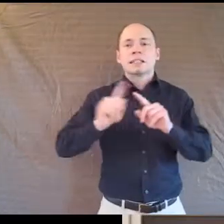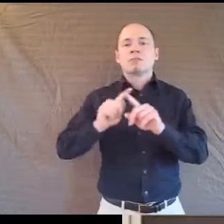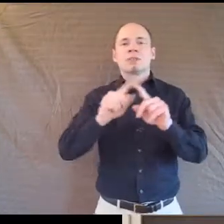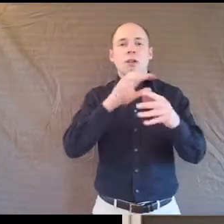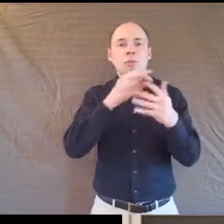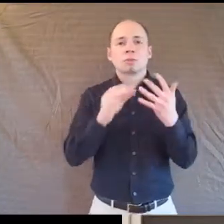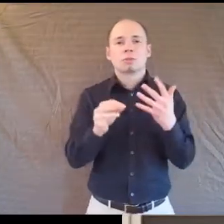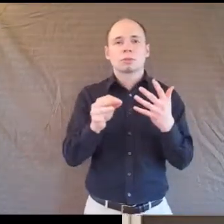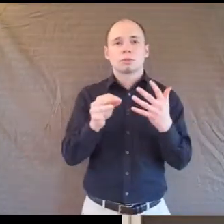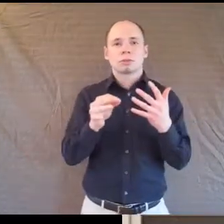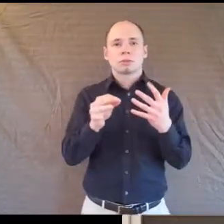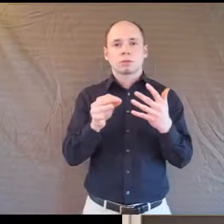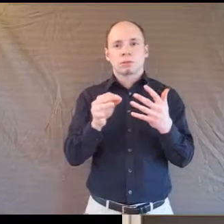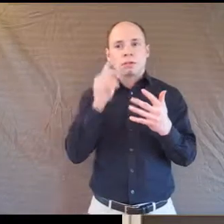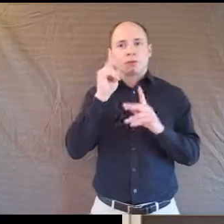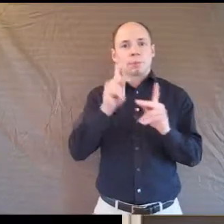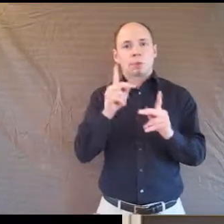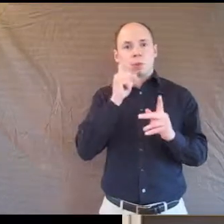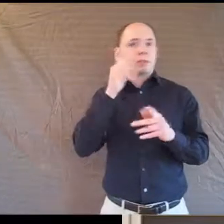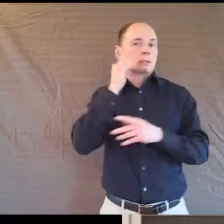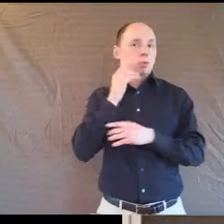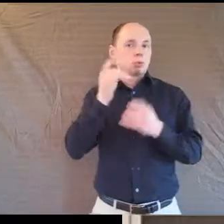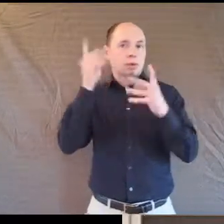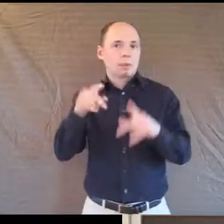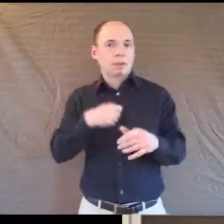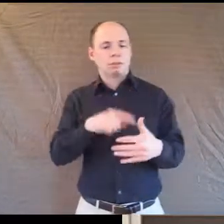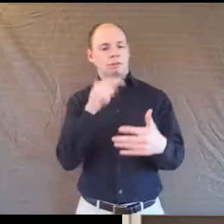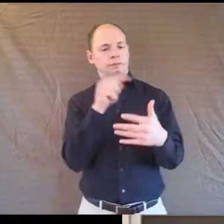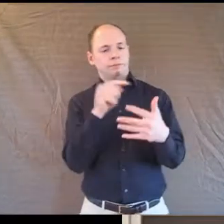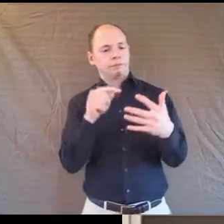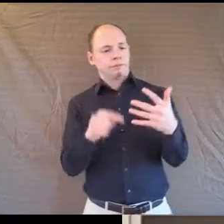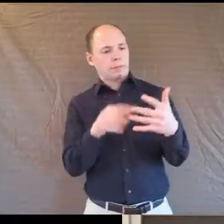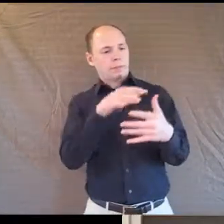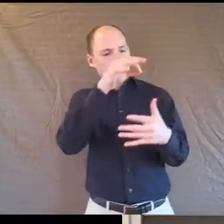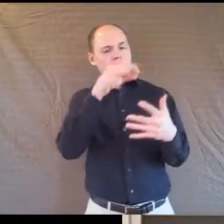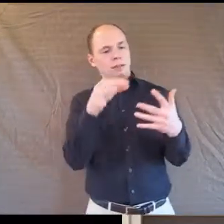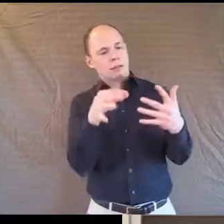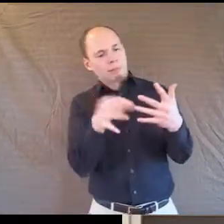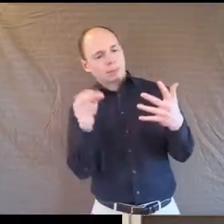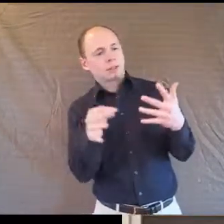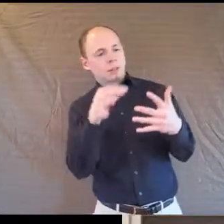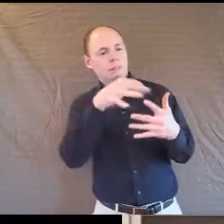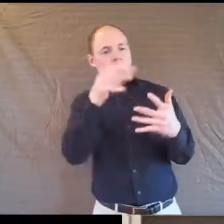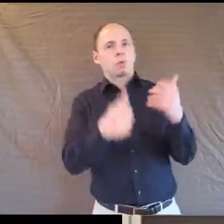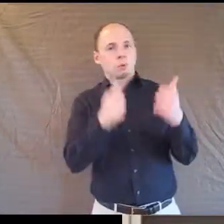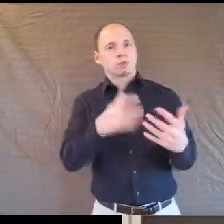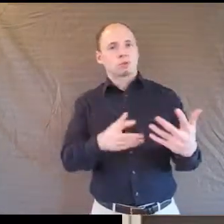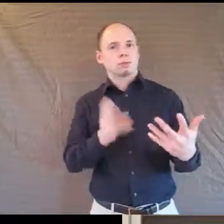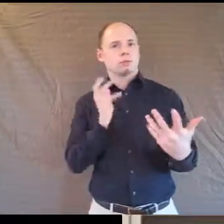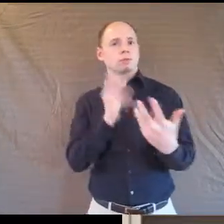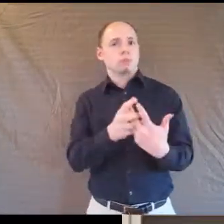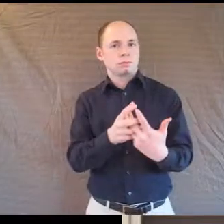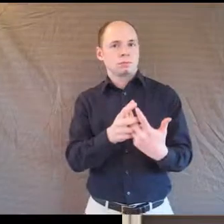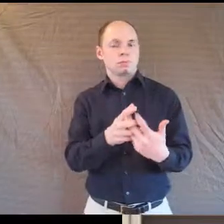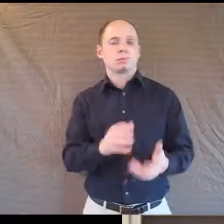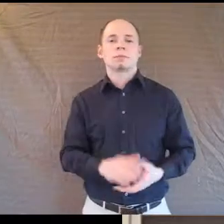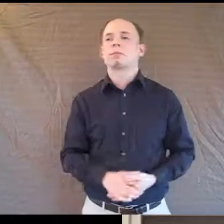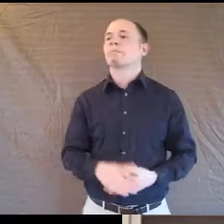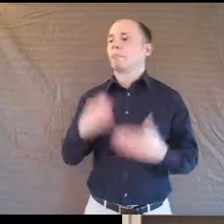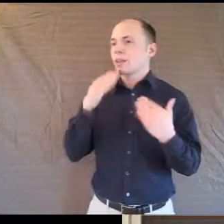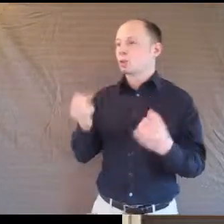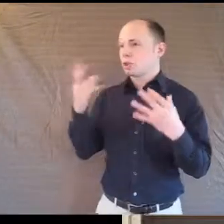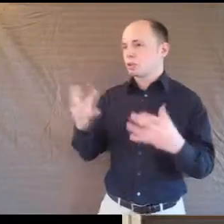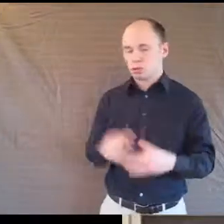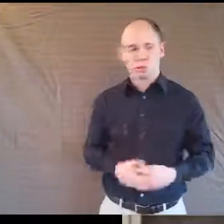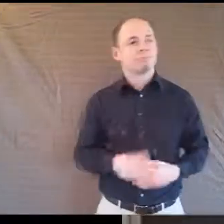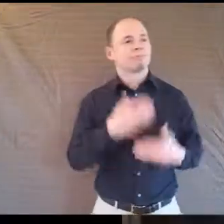from for strategies. I don't want to narrow it. I want to add more dishes to the table. Thanks very